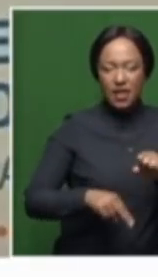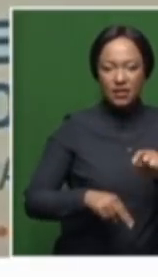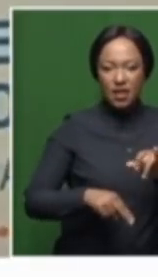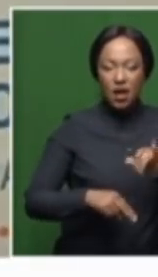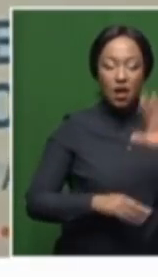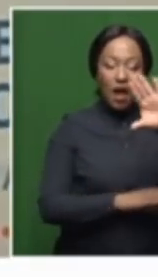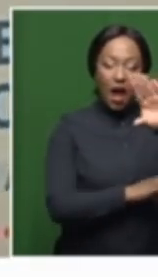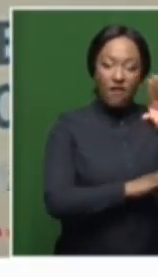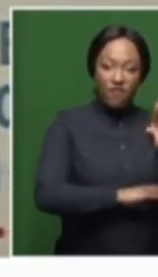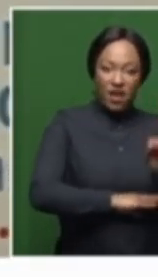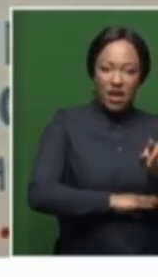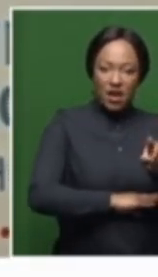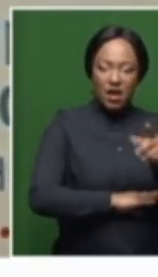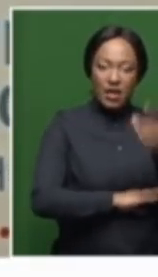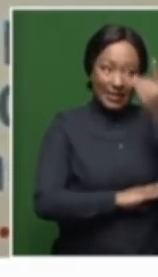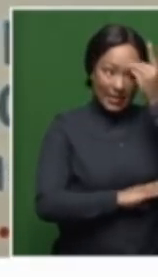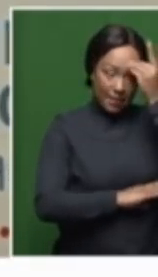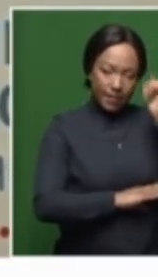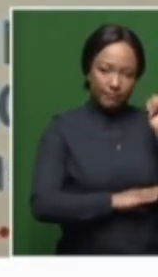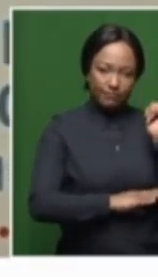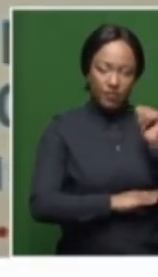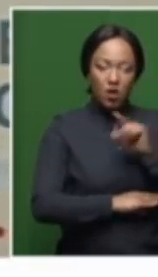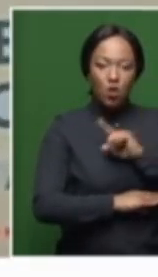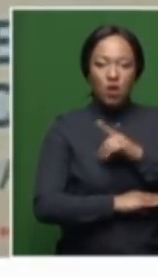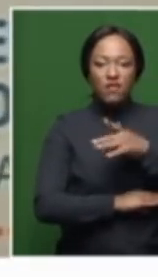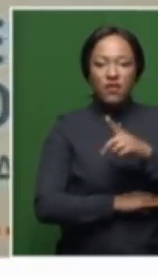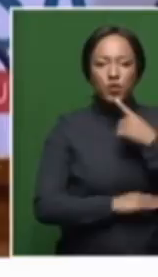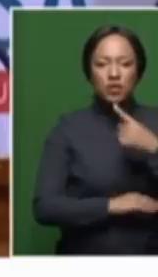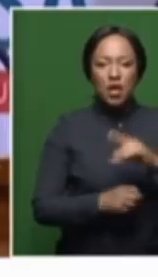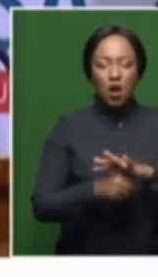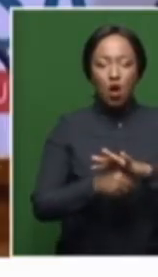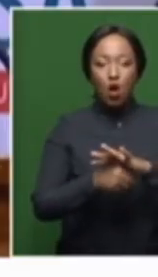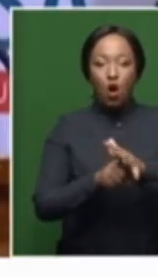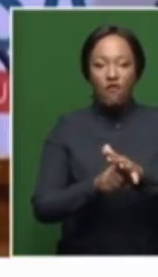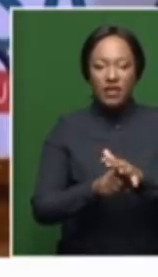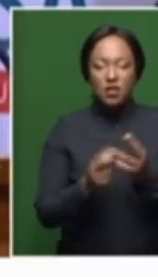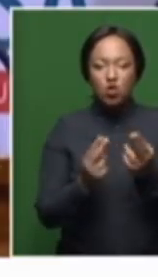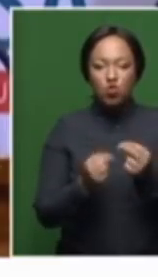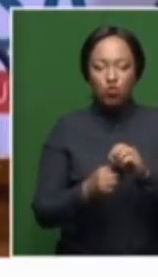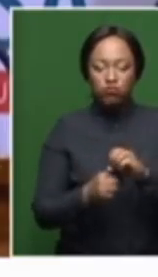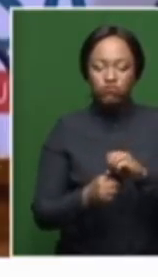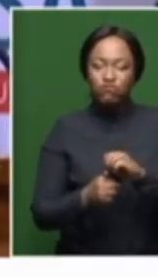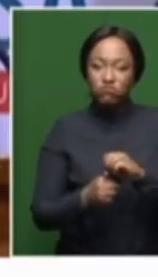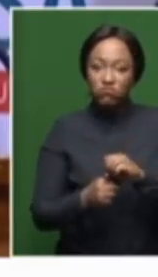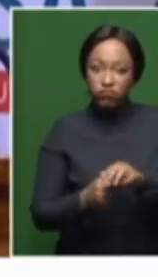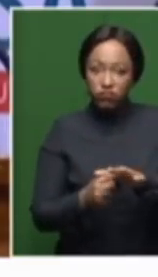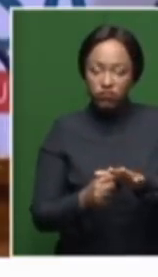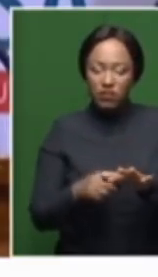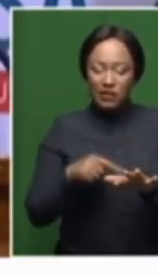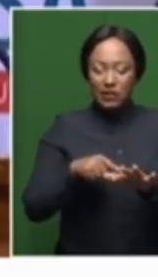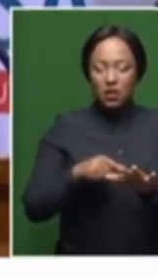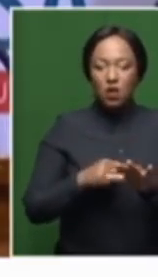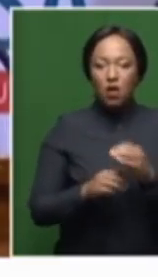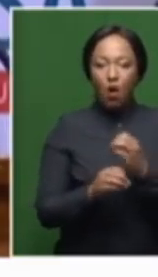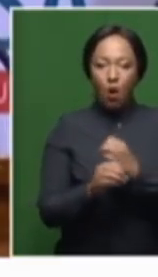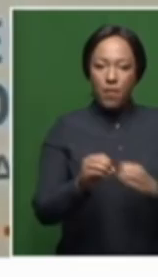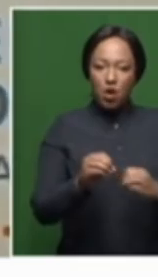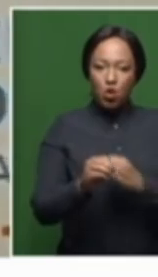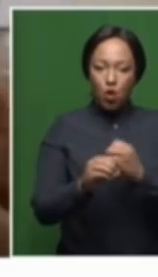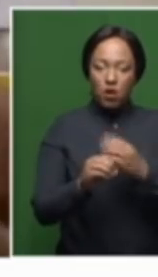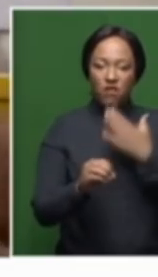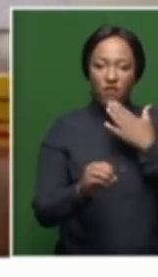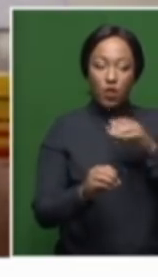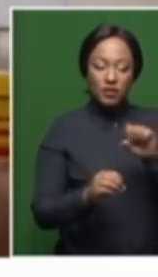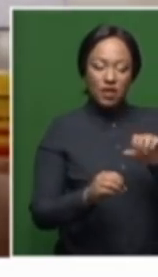yesterday. Referring to the discovery of the new COVID-19 variant, Omicron, by South African scientists, Mabuza called for